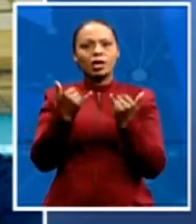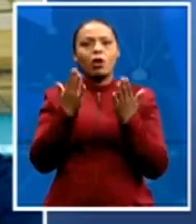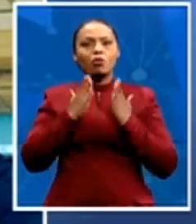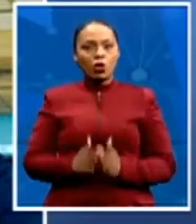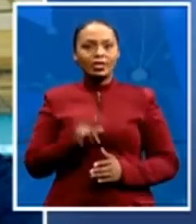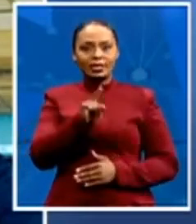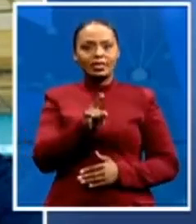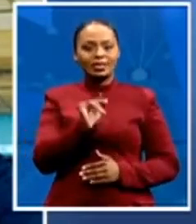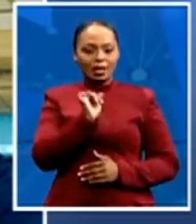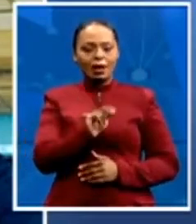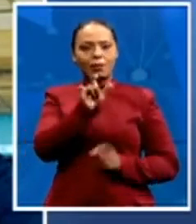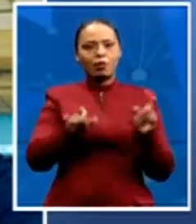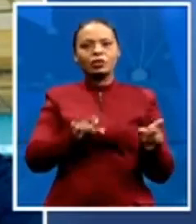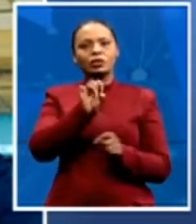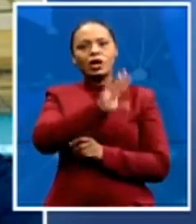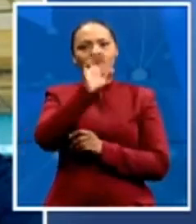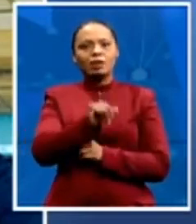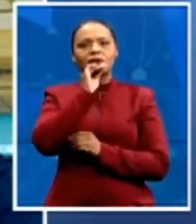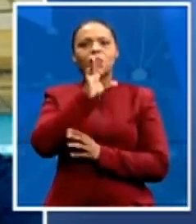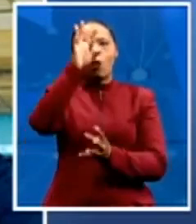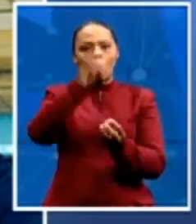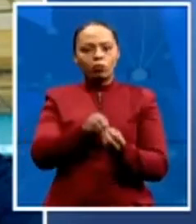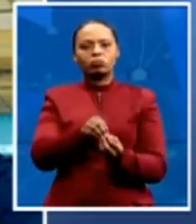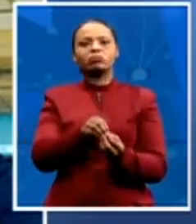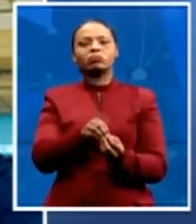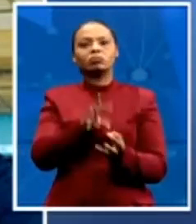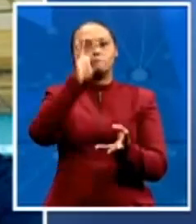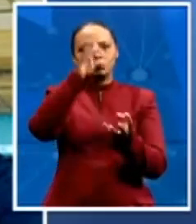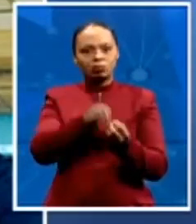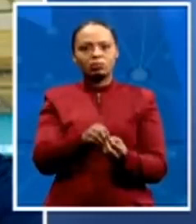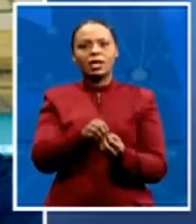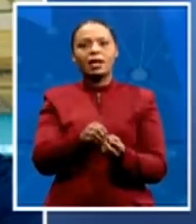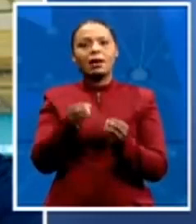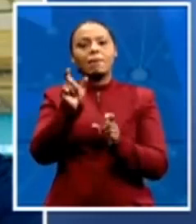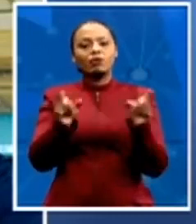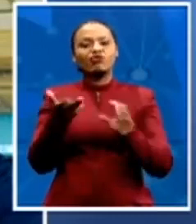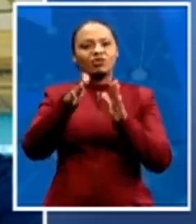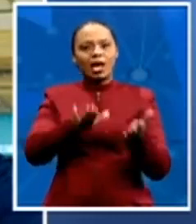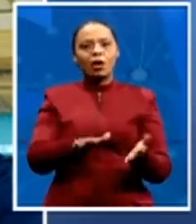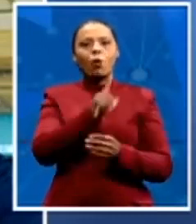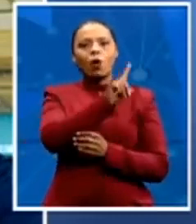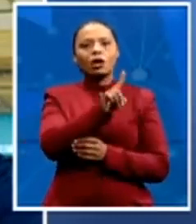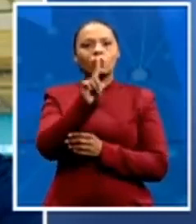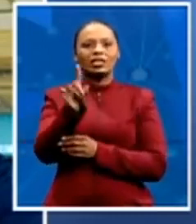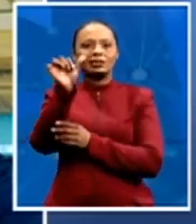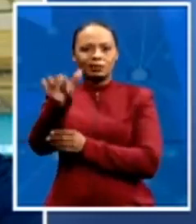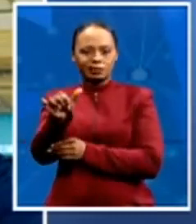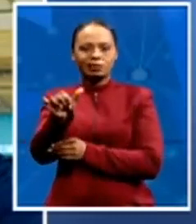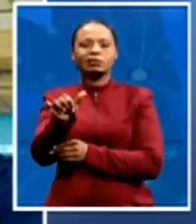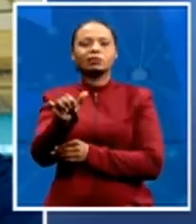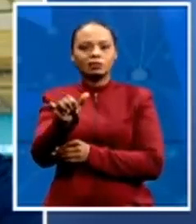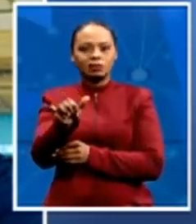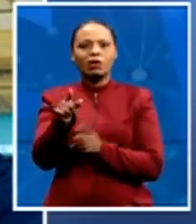116 individuals from different countries, but the majority were South